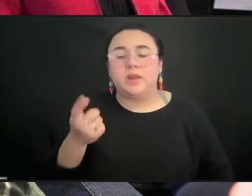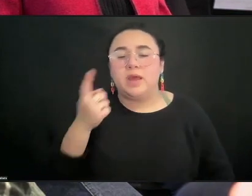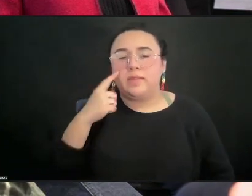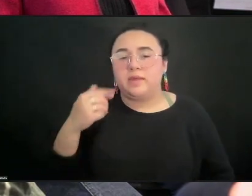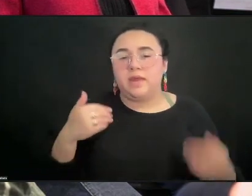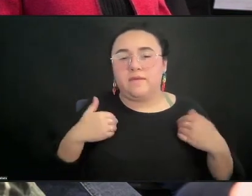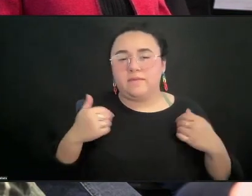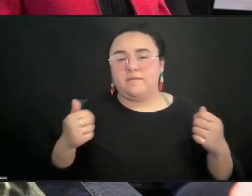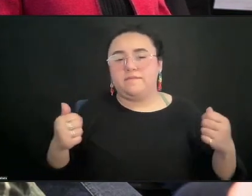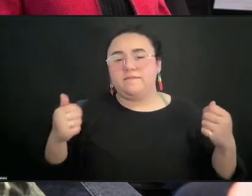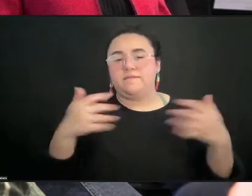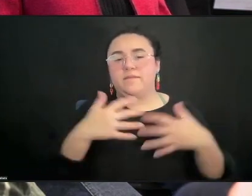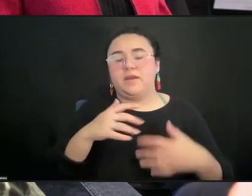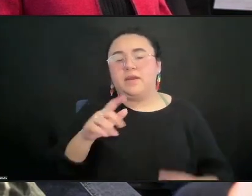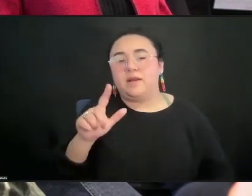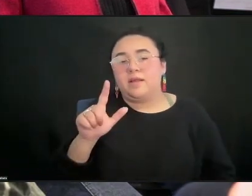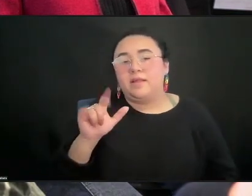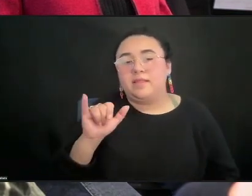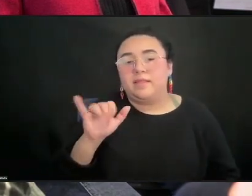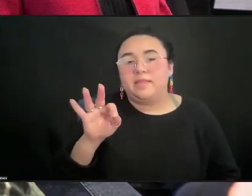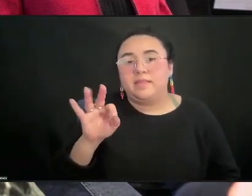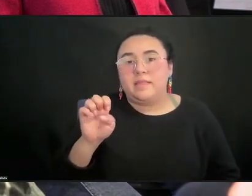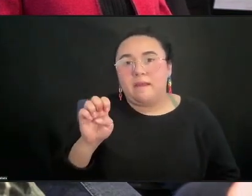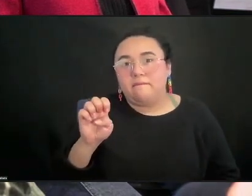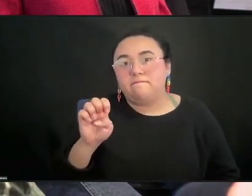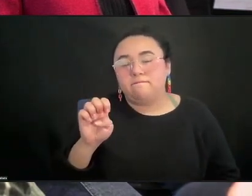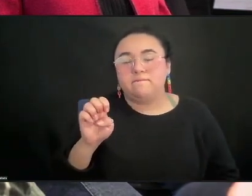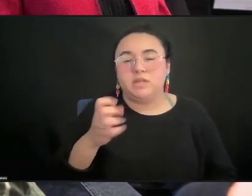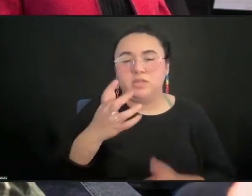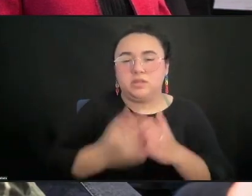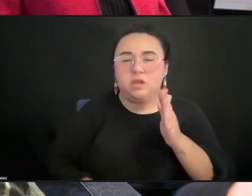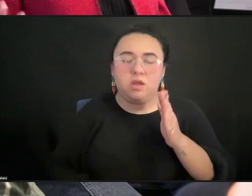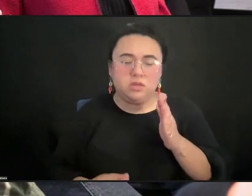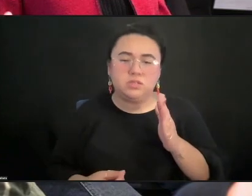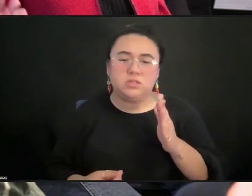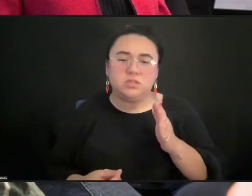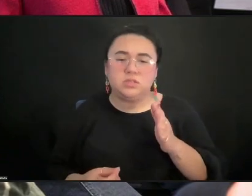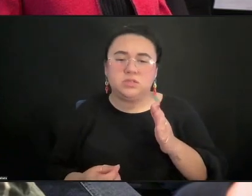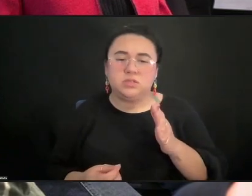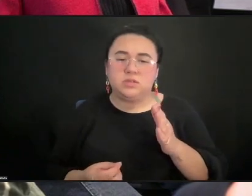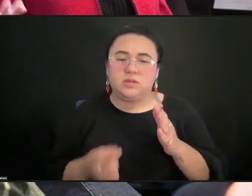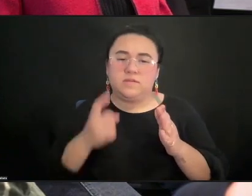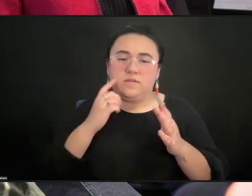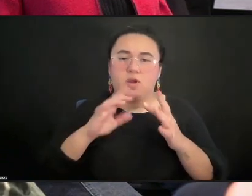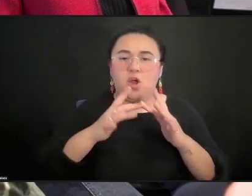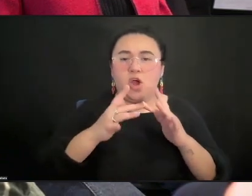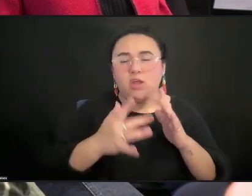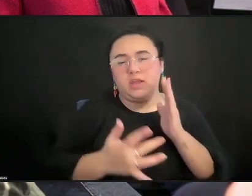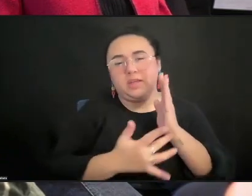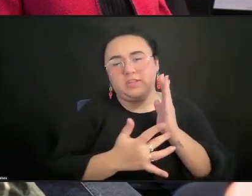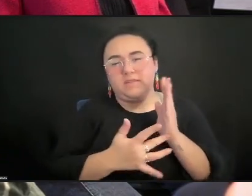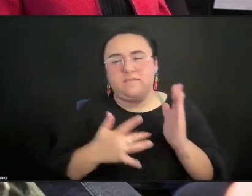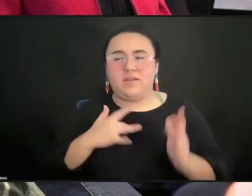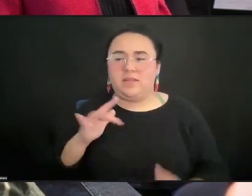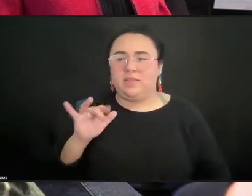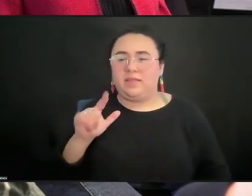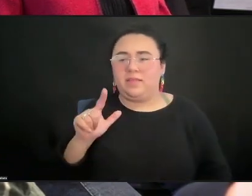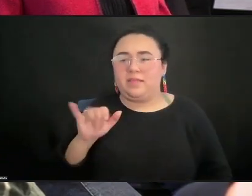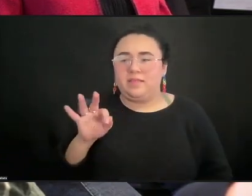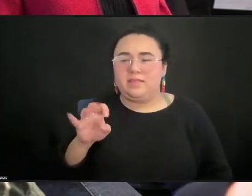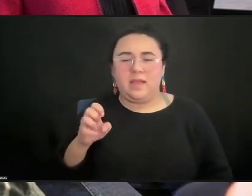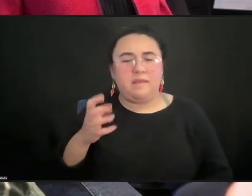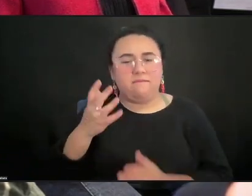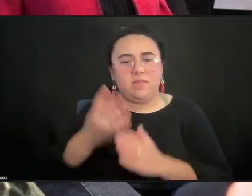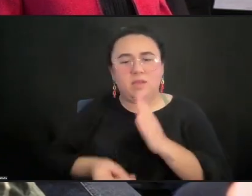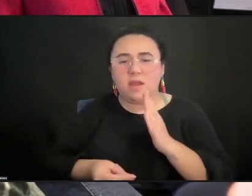the liveness being lost in the context of technology, but I think that there is, it actually gave us